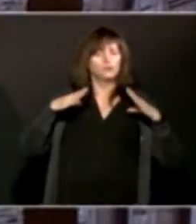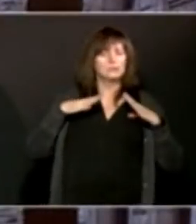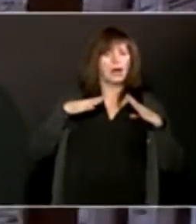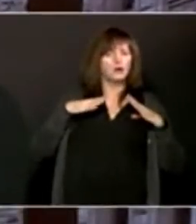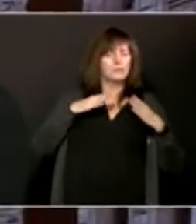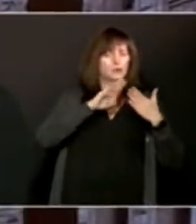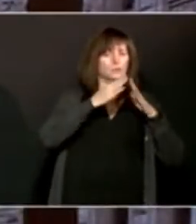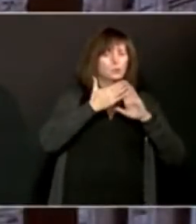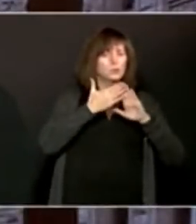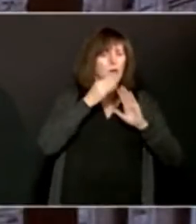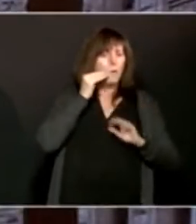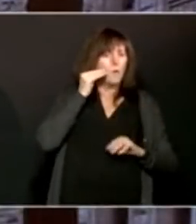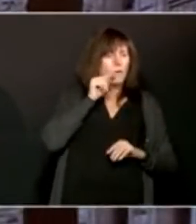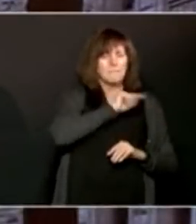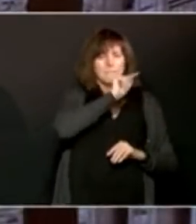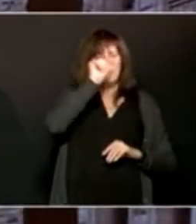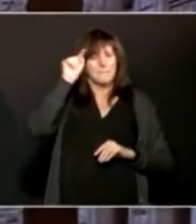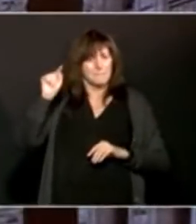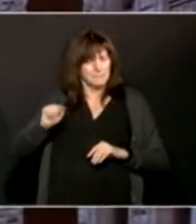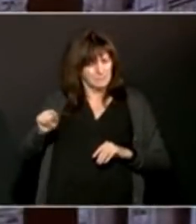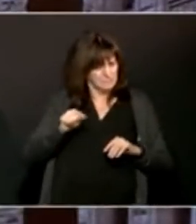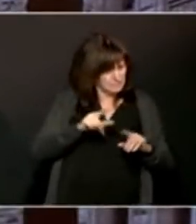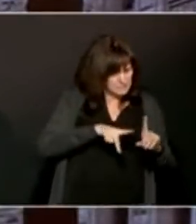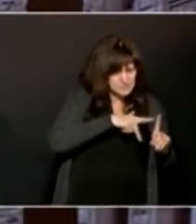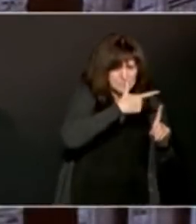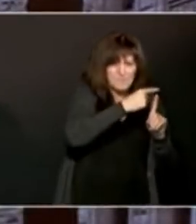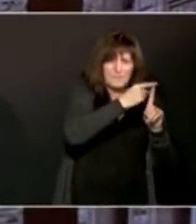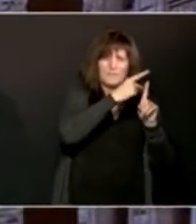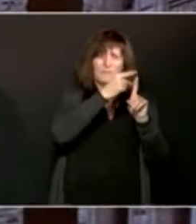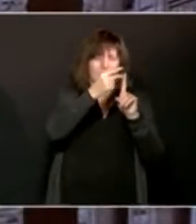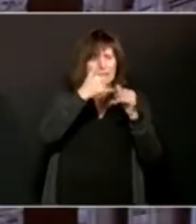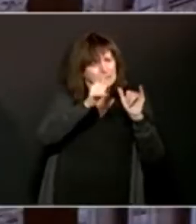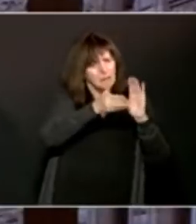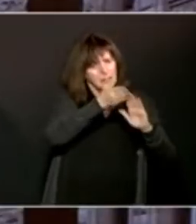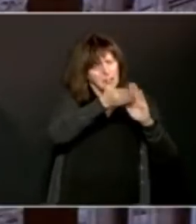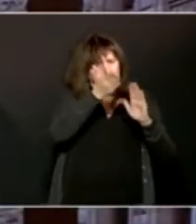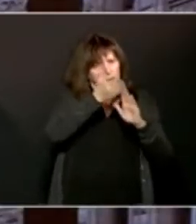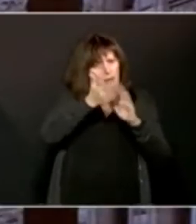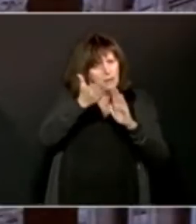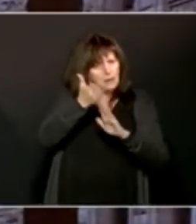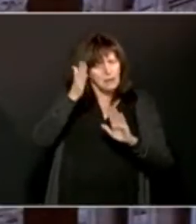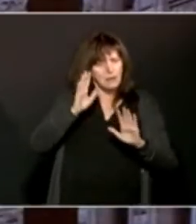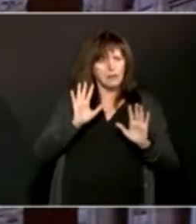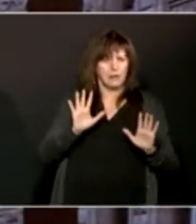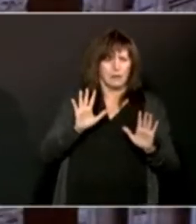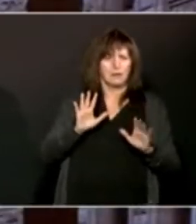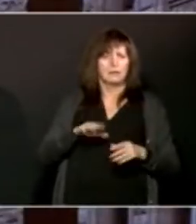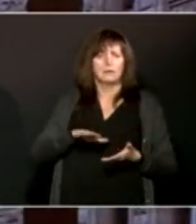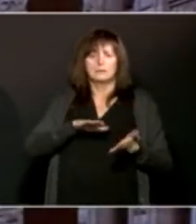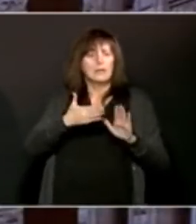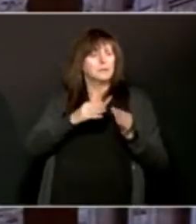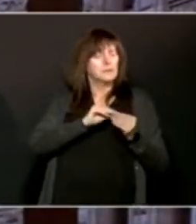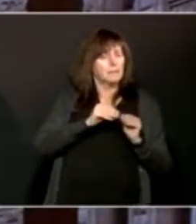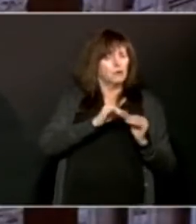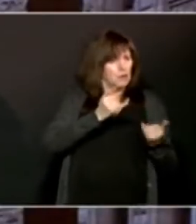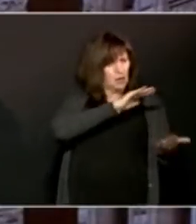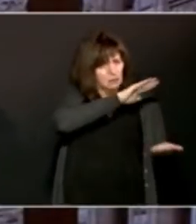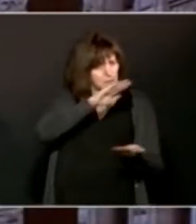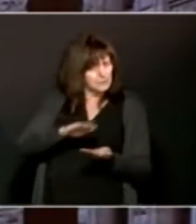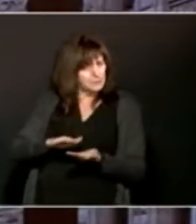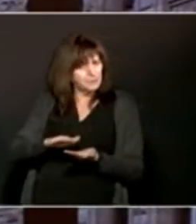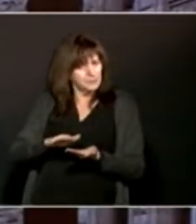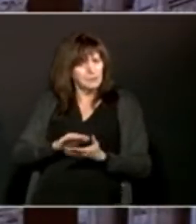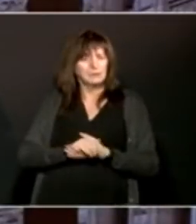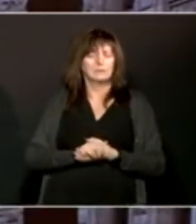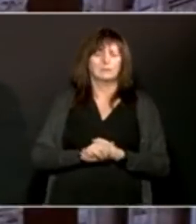in that about our deaths in those institutions have come down considerably as well as morbidity. So it shows